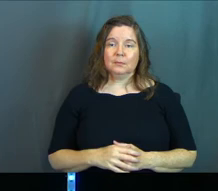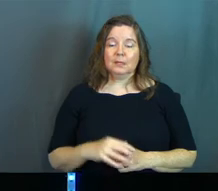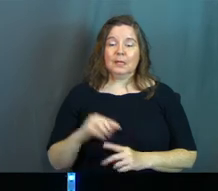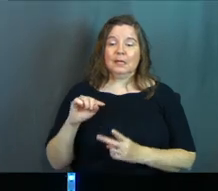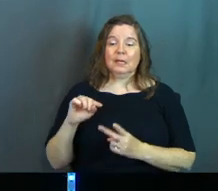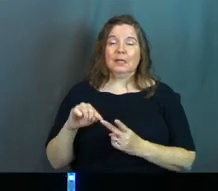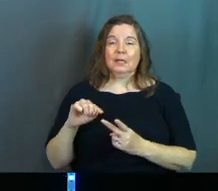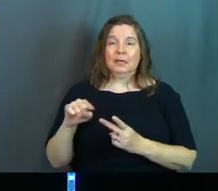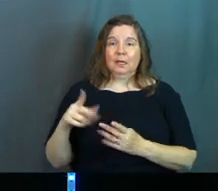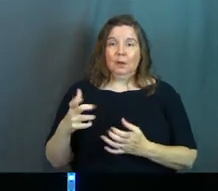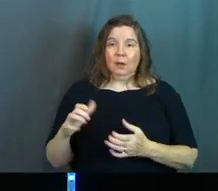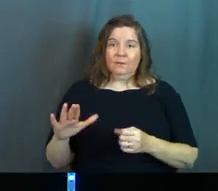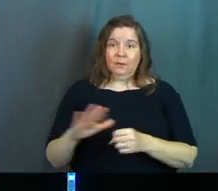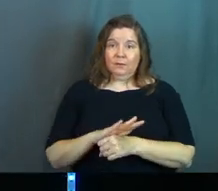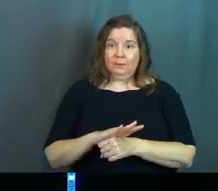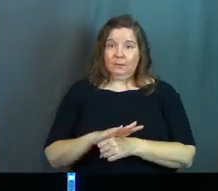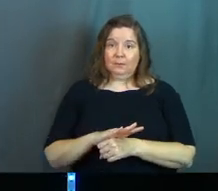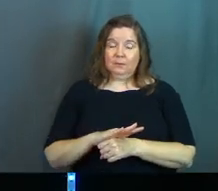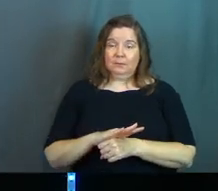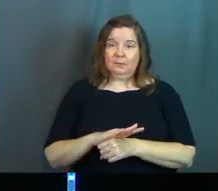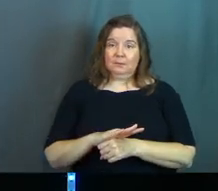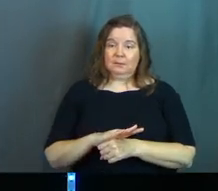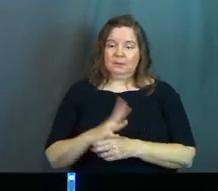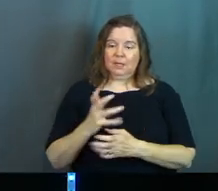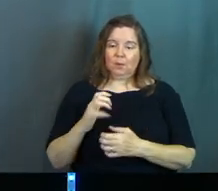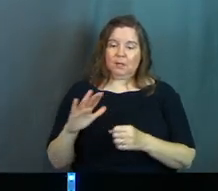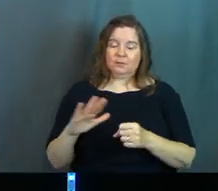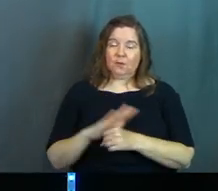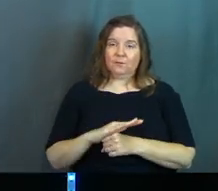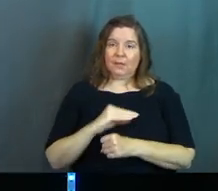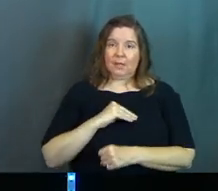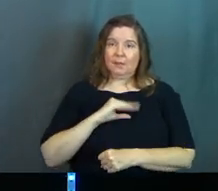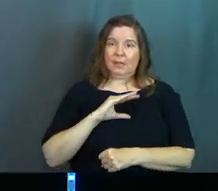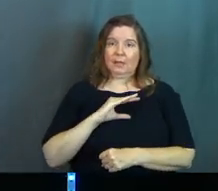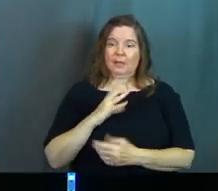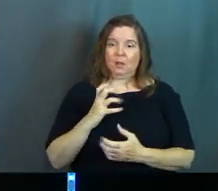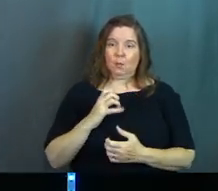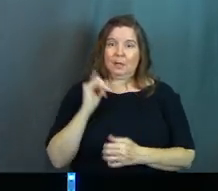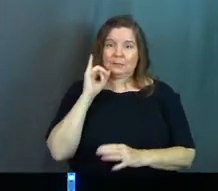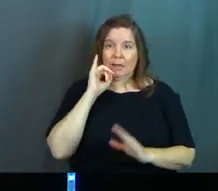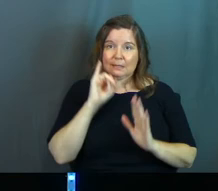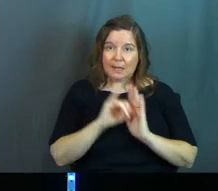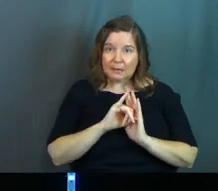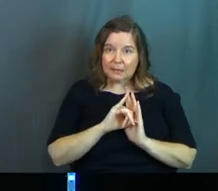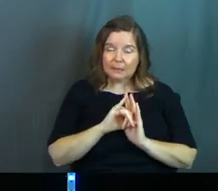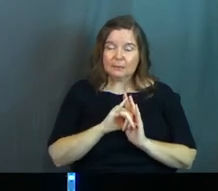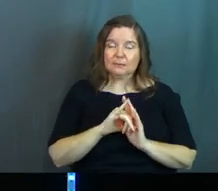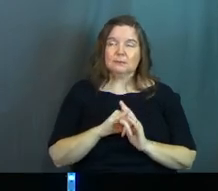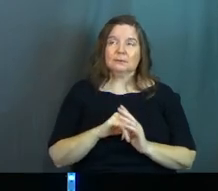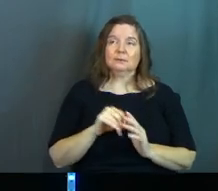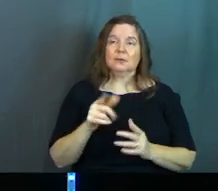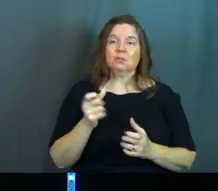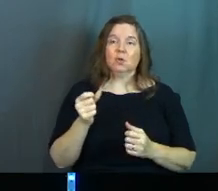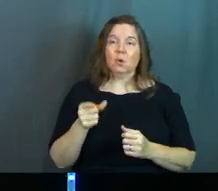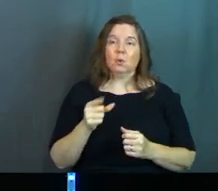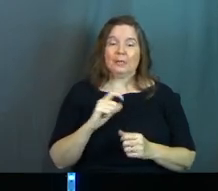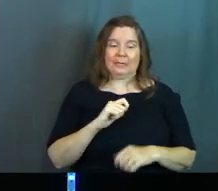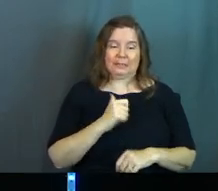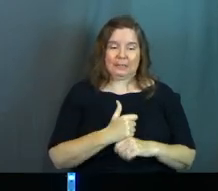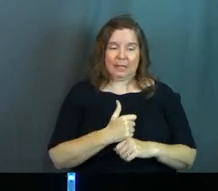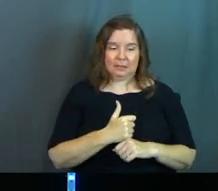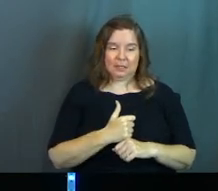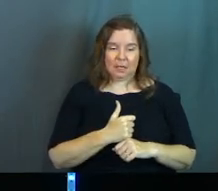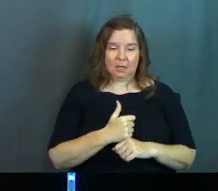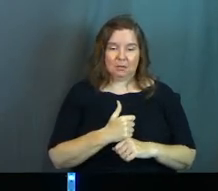He wants fulfillment. He wants fulfillment. He wants identity. And so He sets